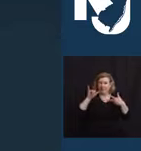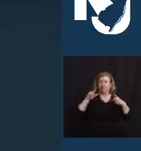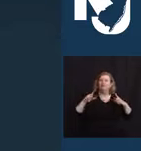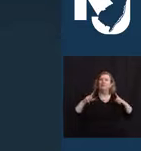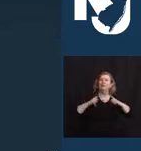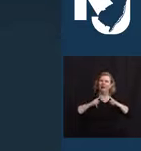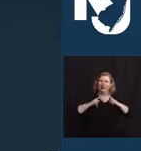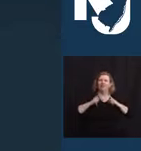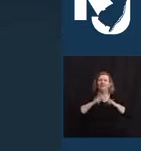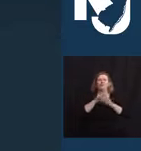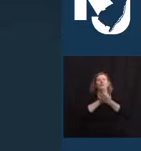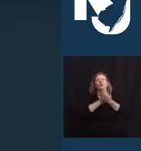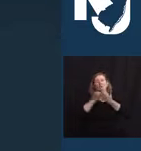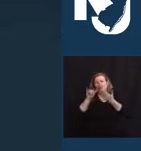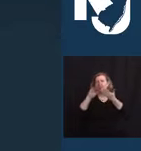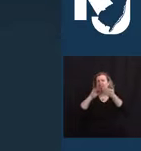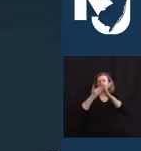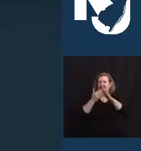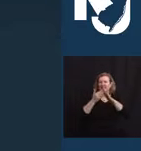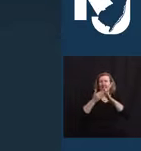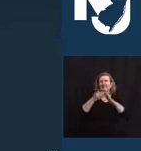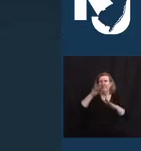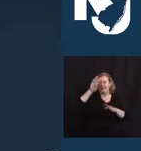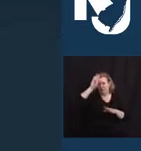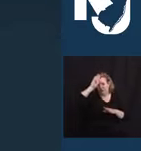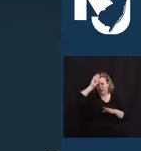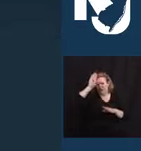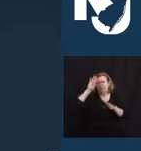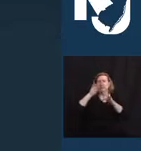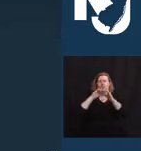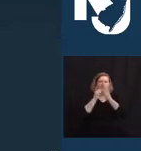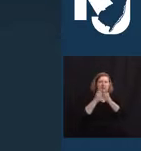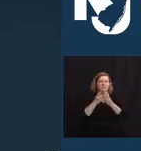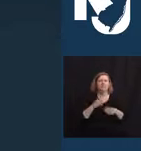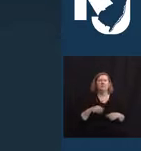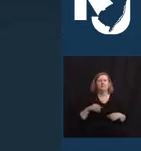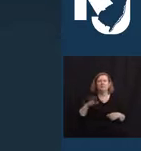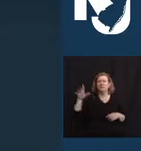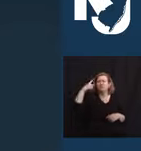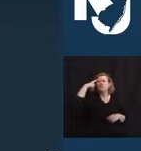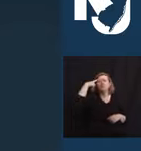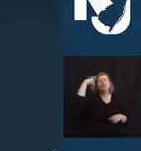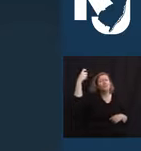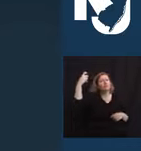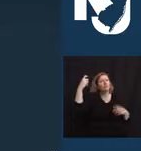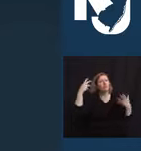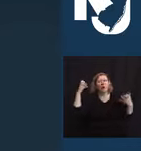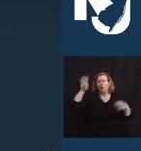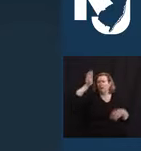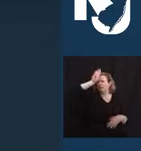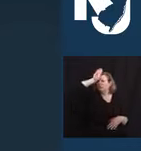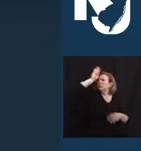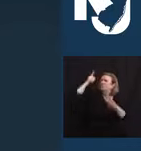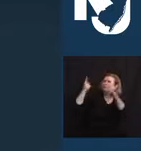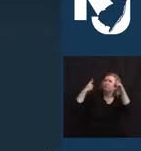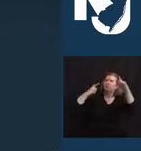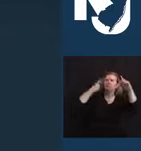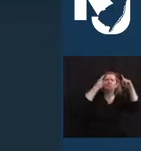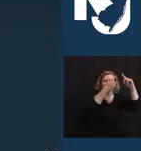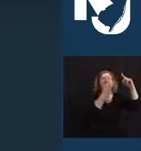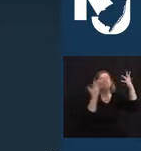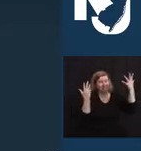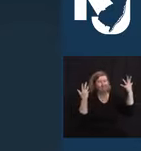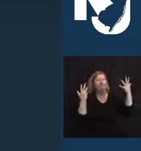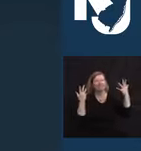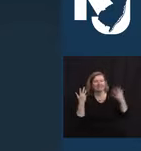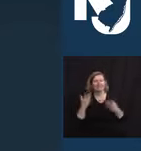New York City Fire Department. It was a lifelong dream of his to be a firefighter. And he spent significant time